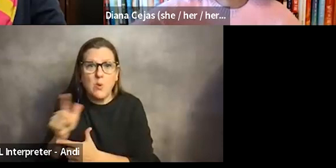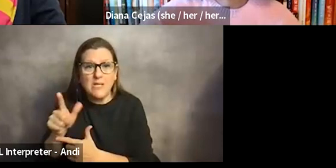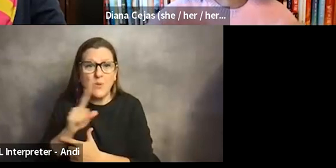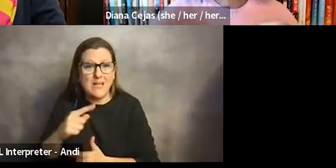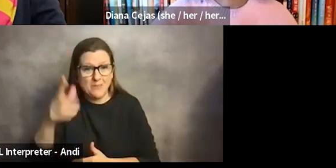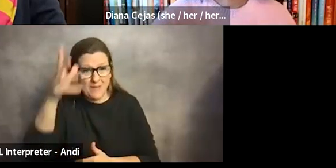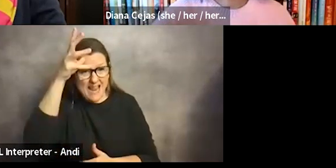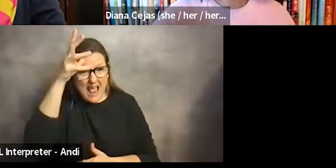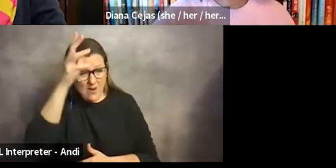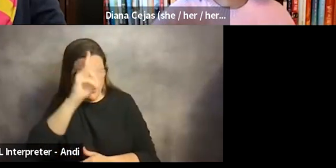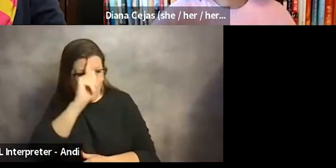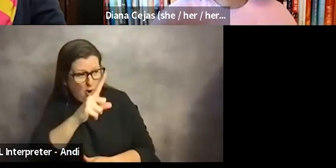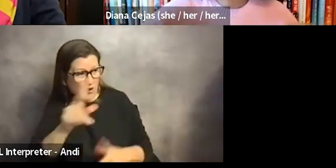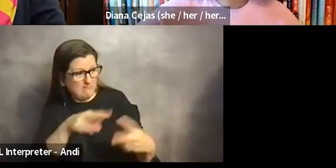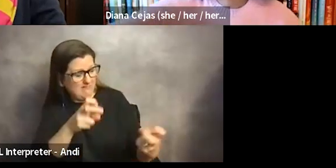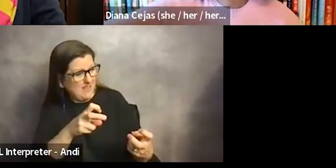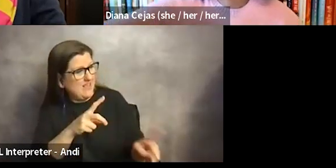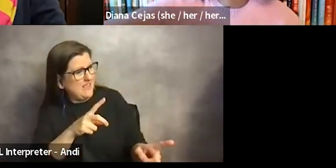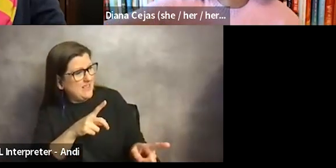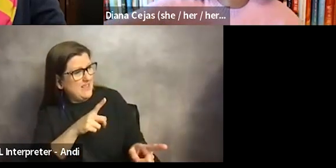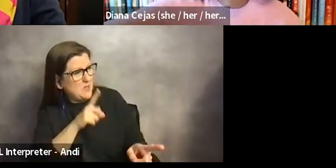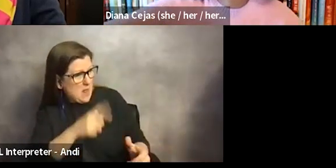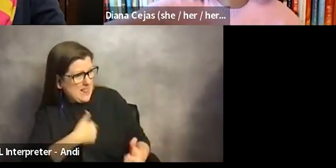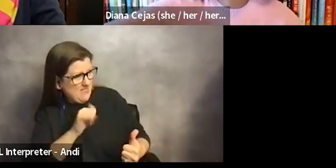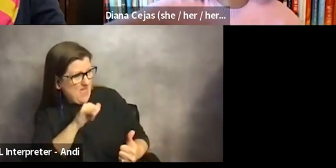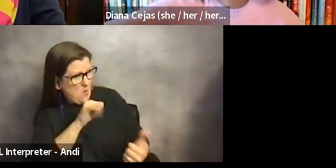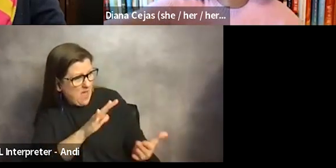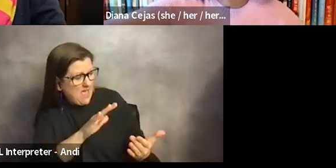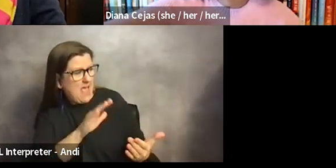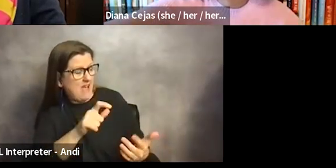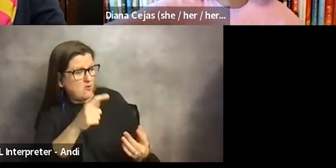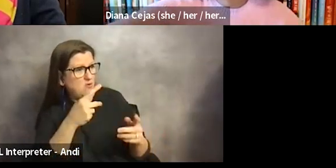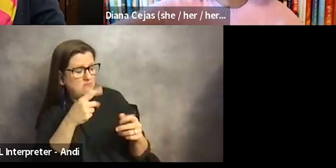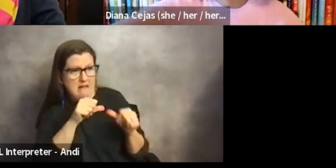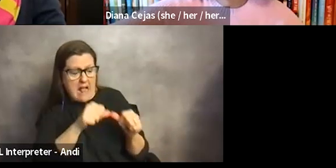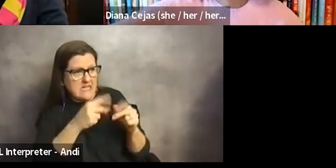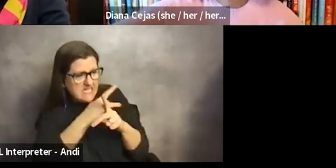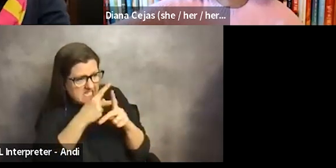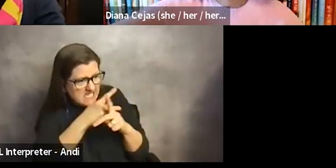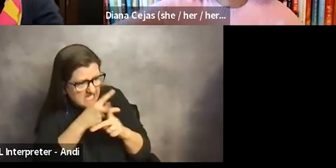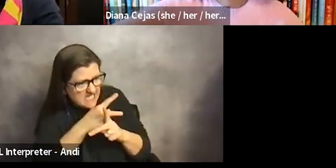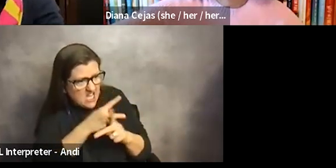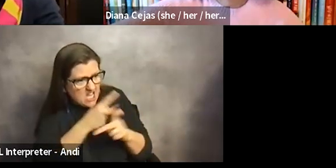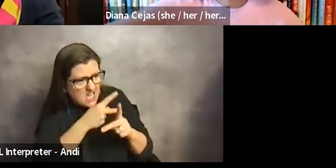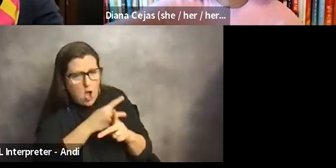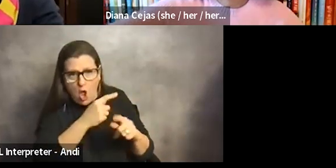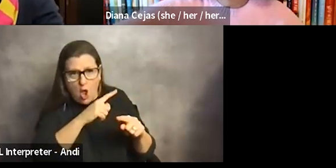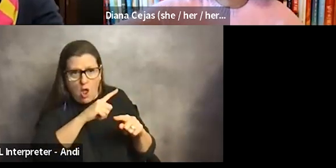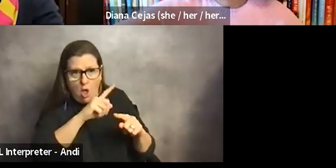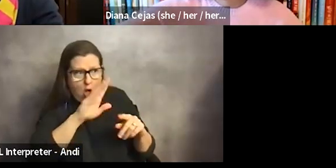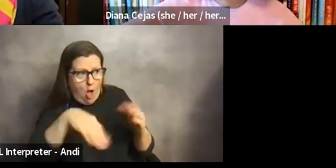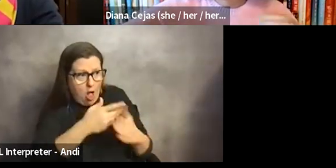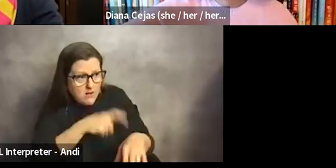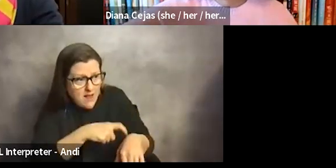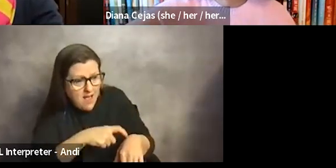He sat me down and said, do you want to live like that? Do you want to live constantly calculating every day? And so try to merge your interest with your